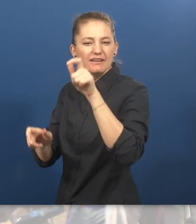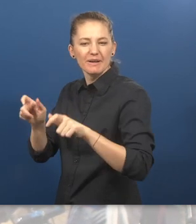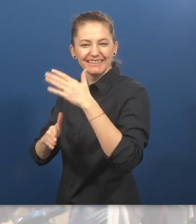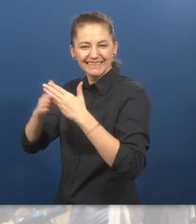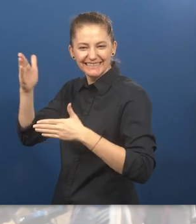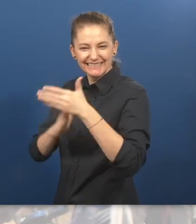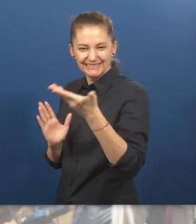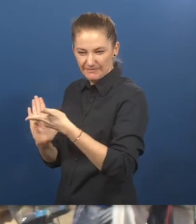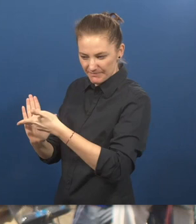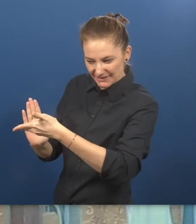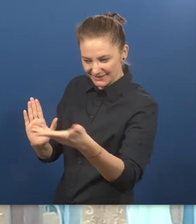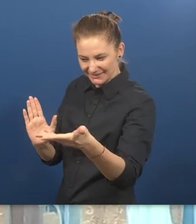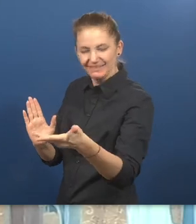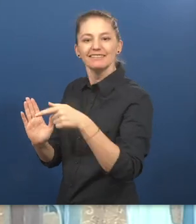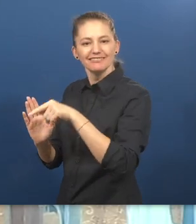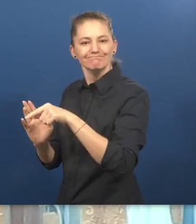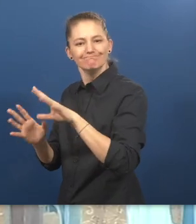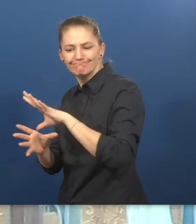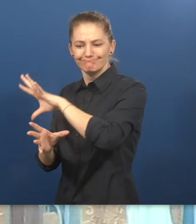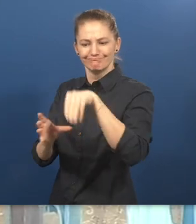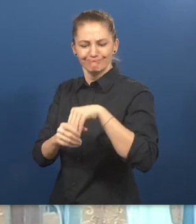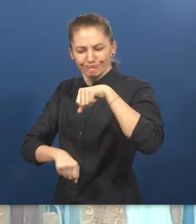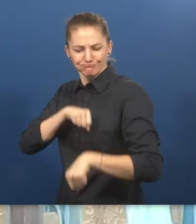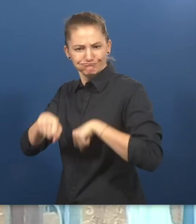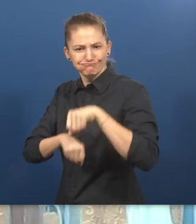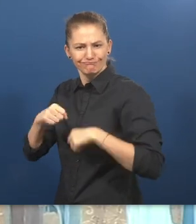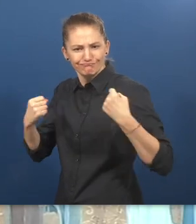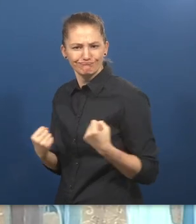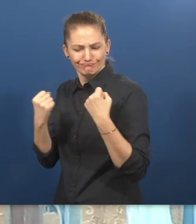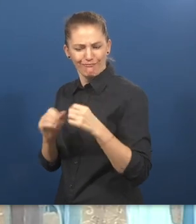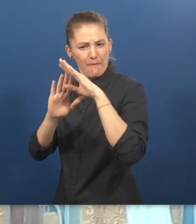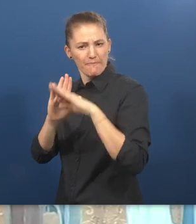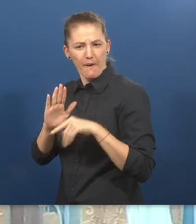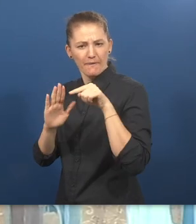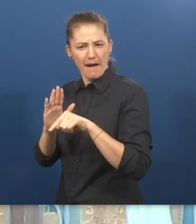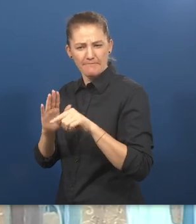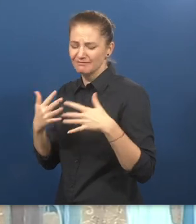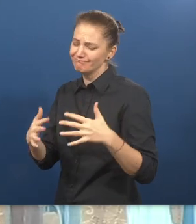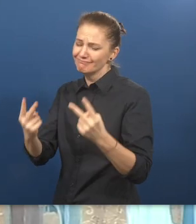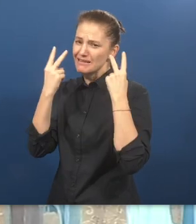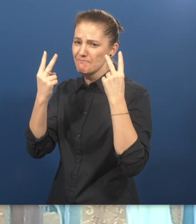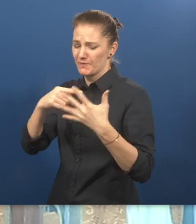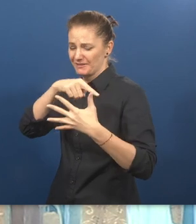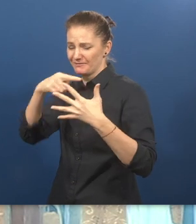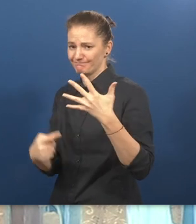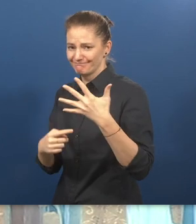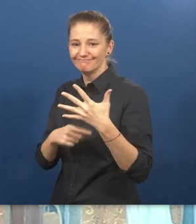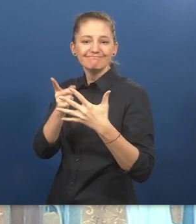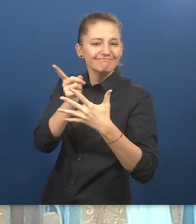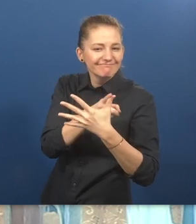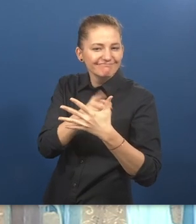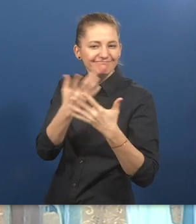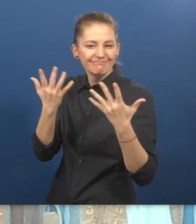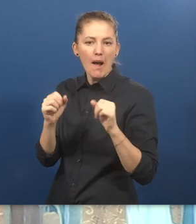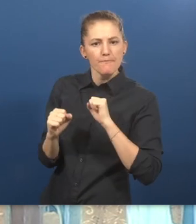Executive Director. There are five key elements of our bicycle rehabilitation program for persons with disabilities,